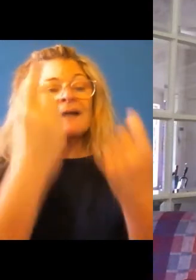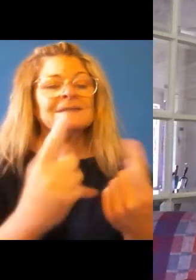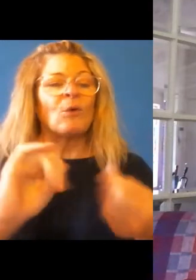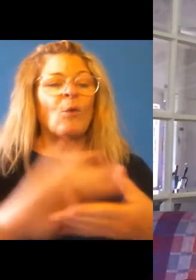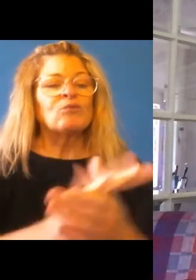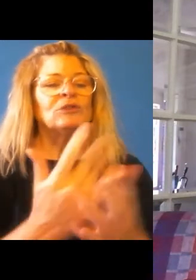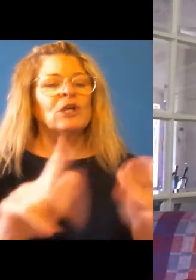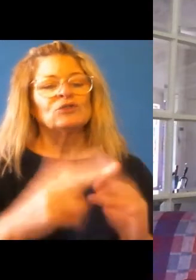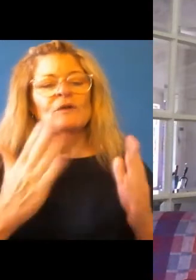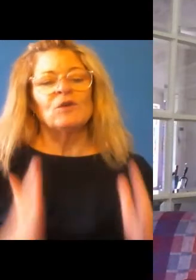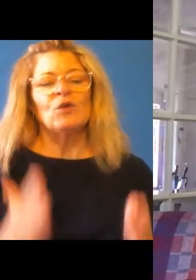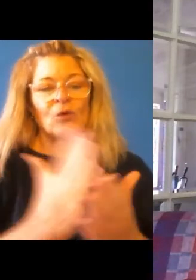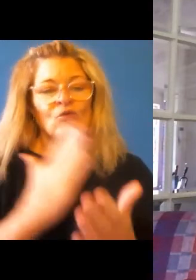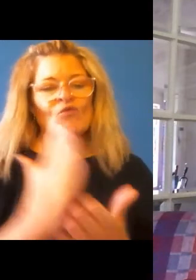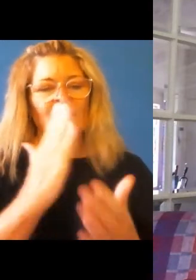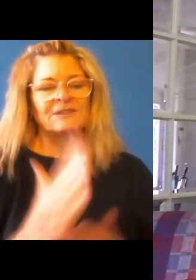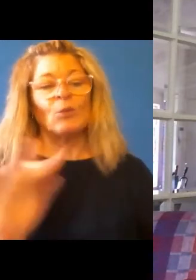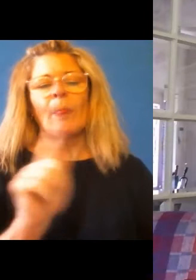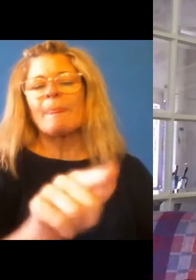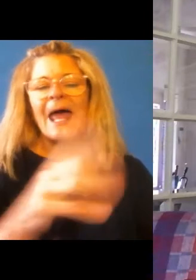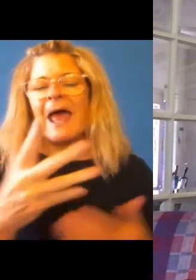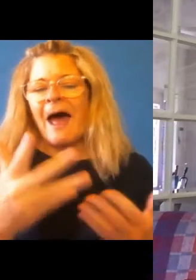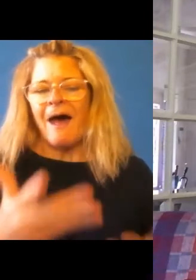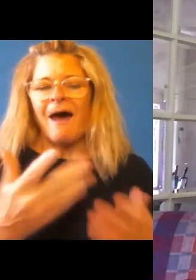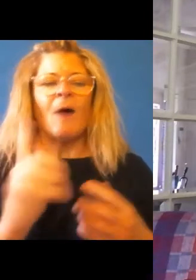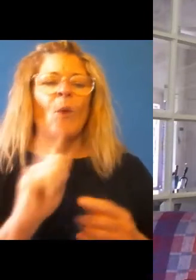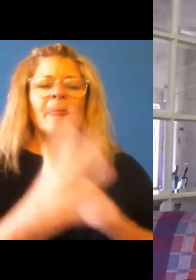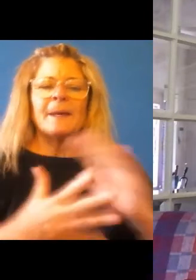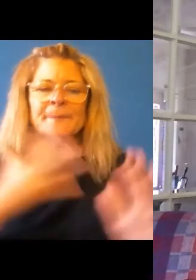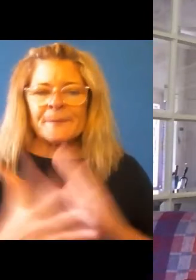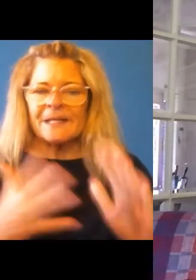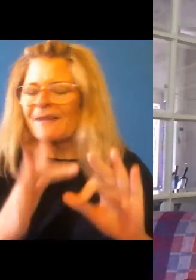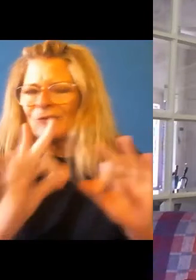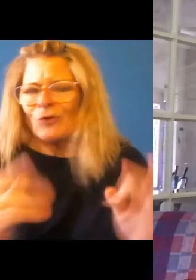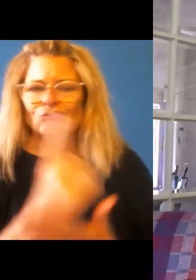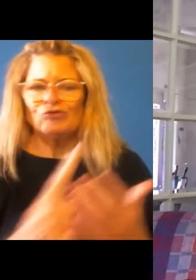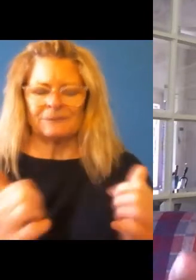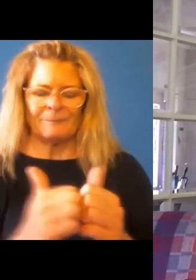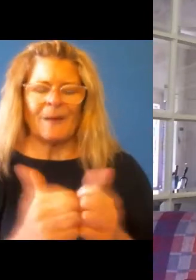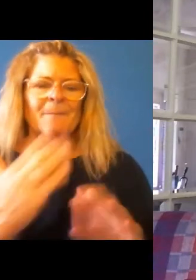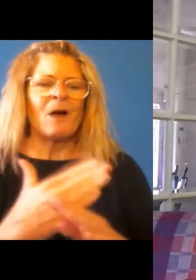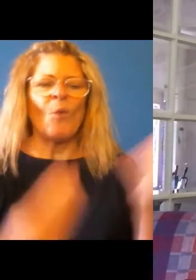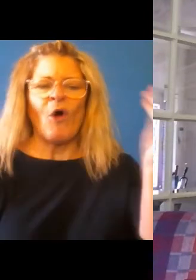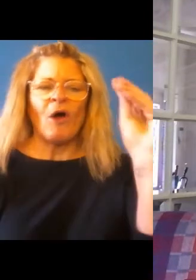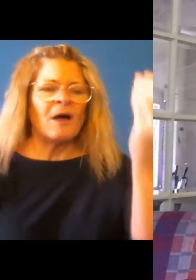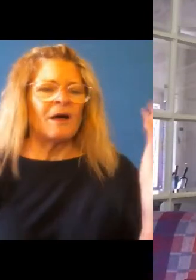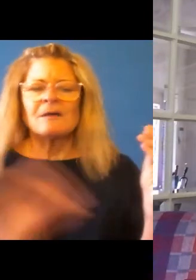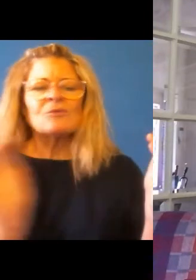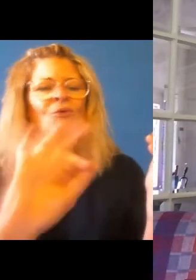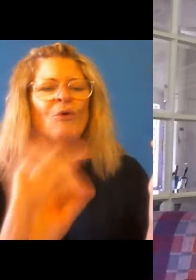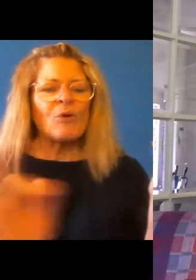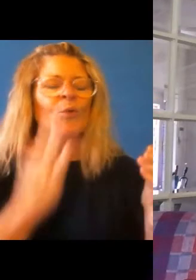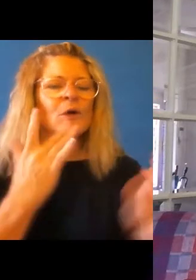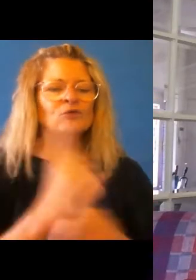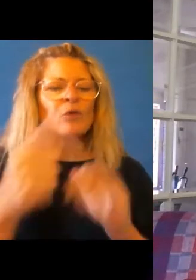rights and what human rights are and what they mean. And they're not just some documented evidence. But when you're talking about Aboriginal and Torres Strait Islander